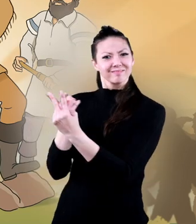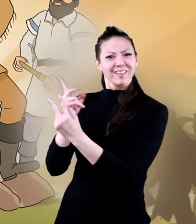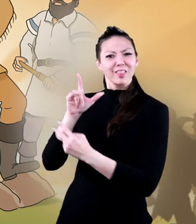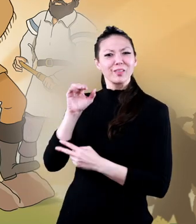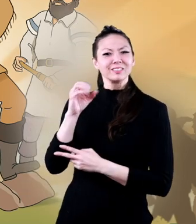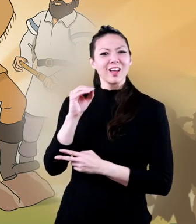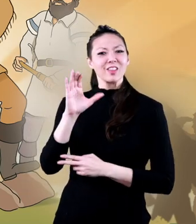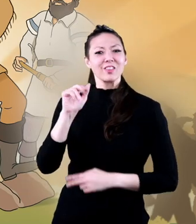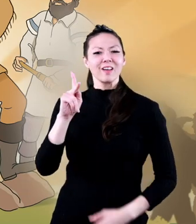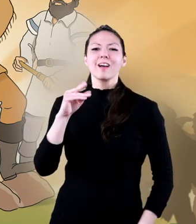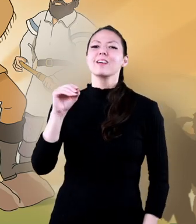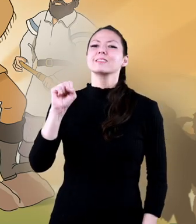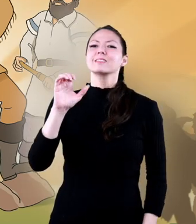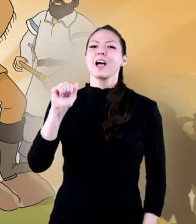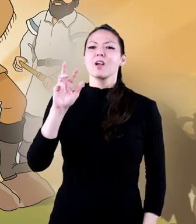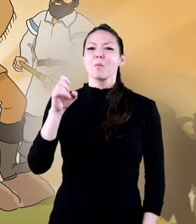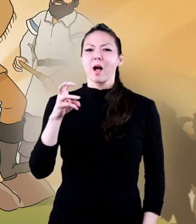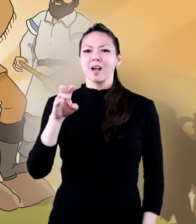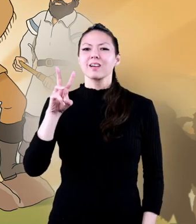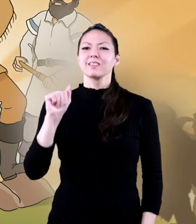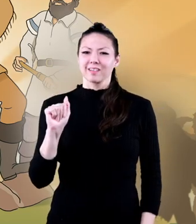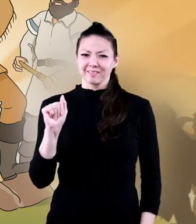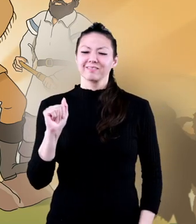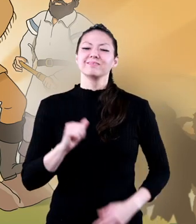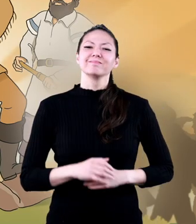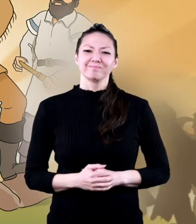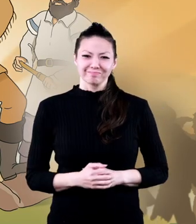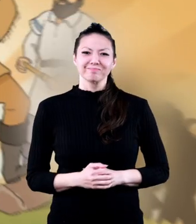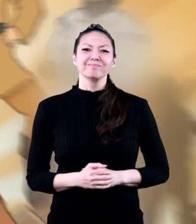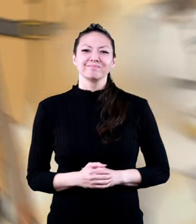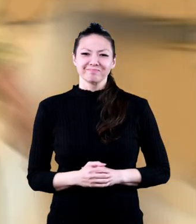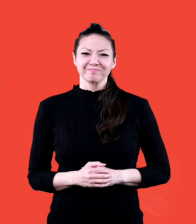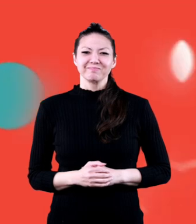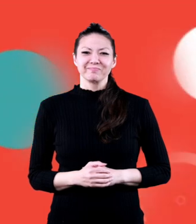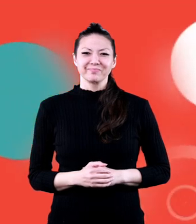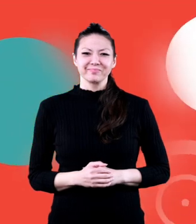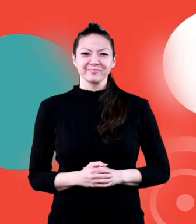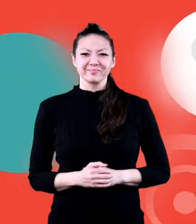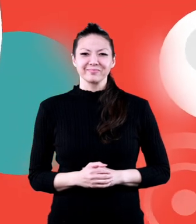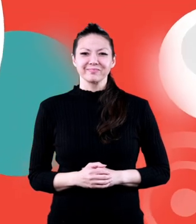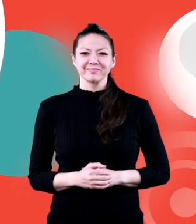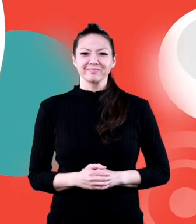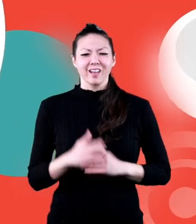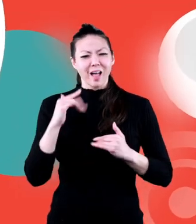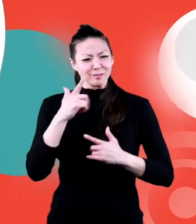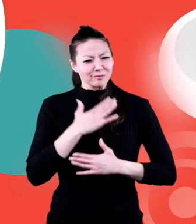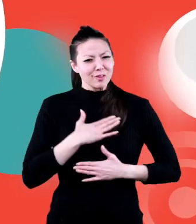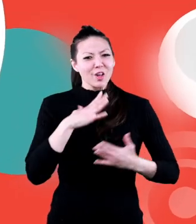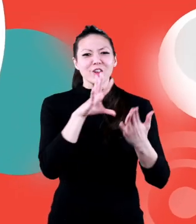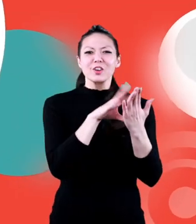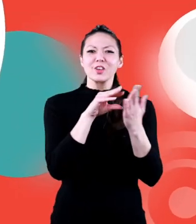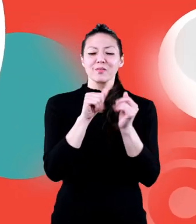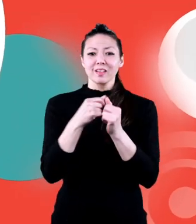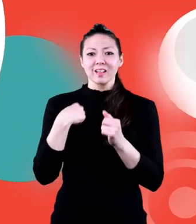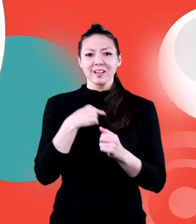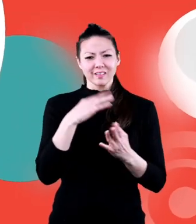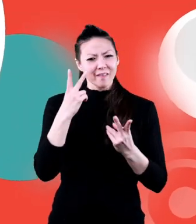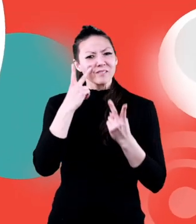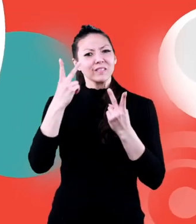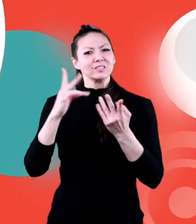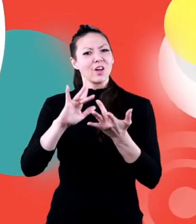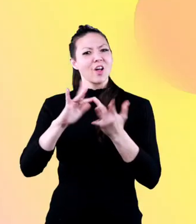Just like Lewis, Clark, and Sacagawea. Hope you had fun learning with us!